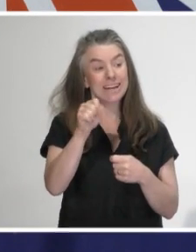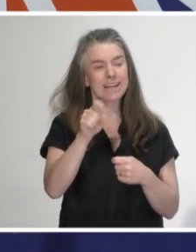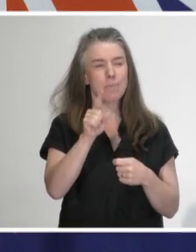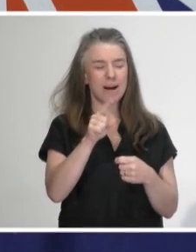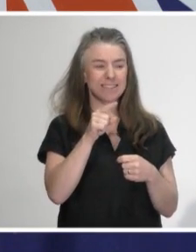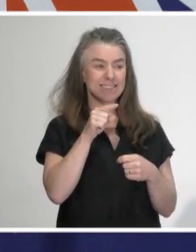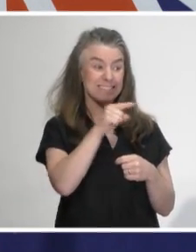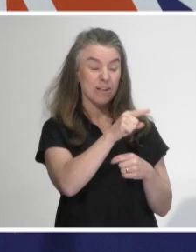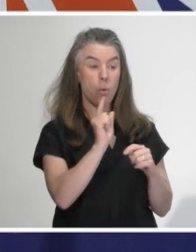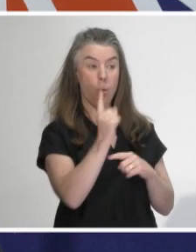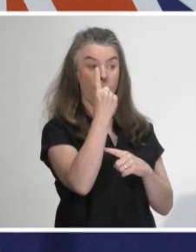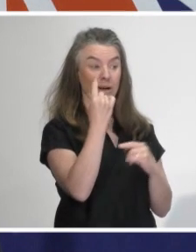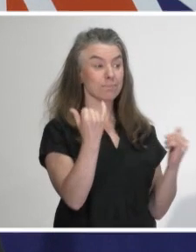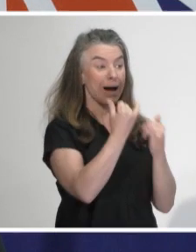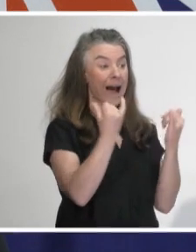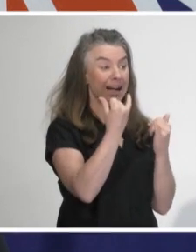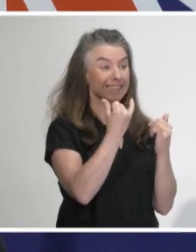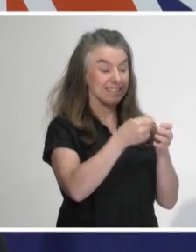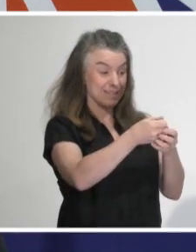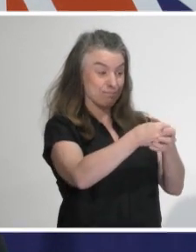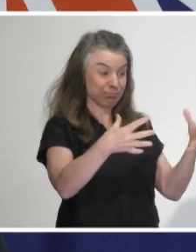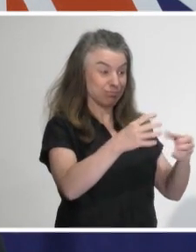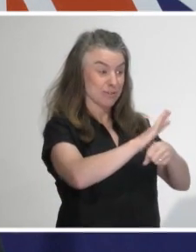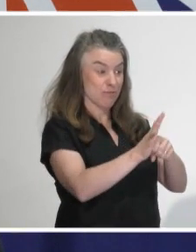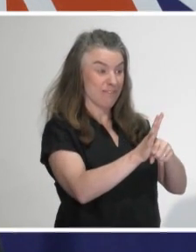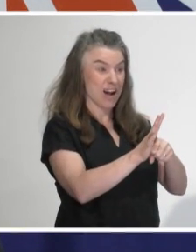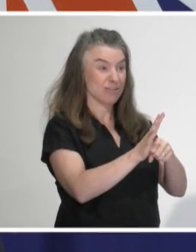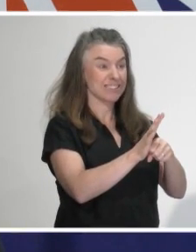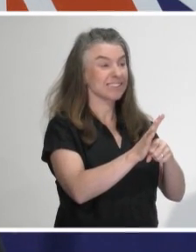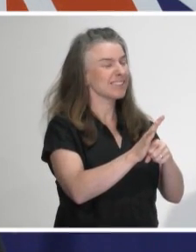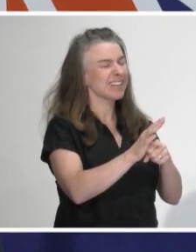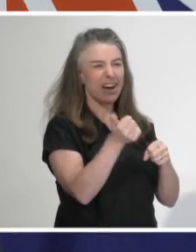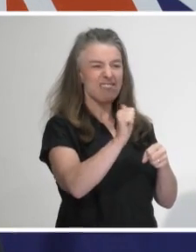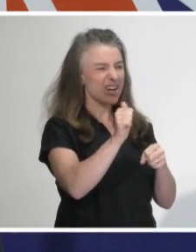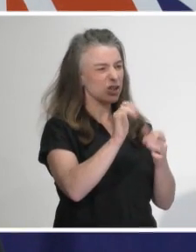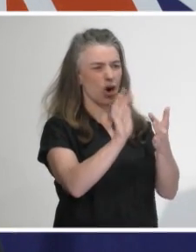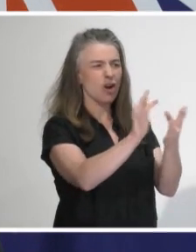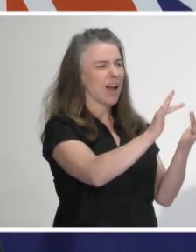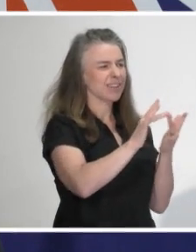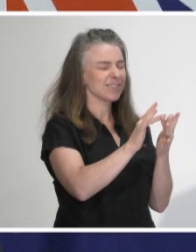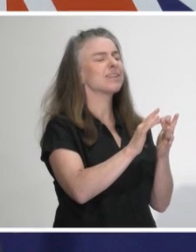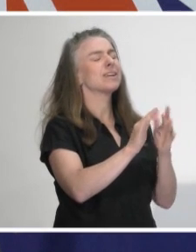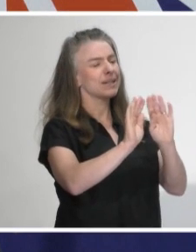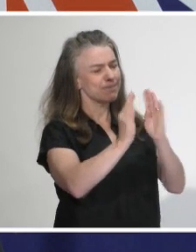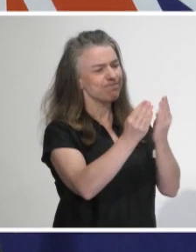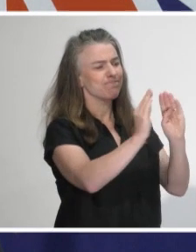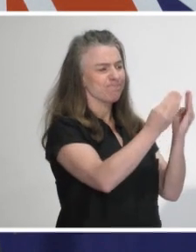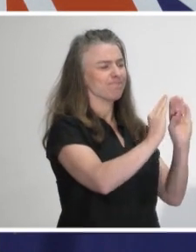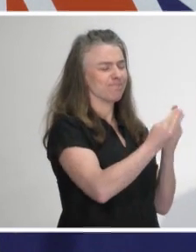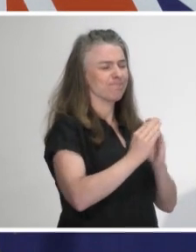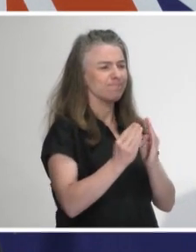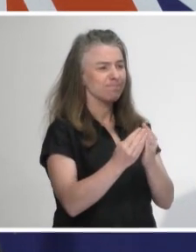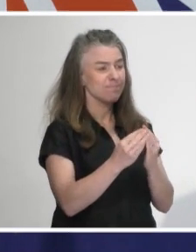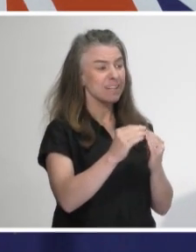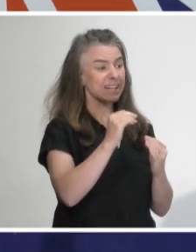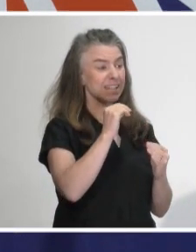moment it's a private event and there's no particular, all the people who are associated with it have been identified and put into self-isolation and anyone